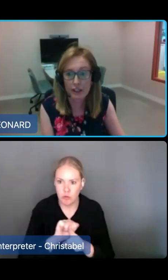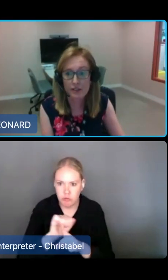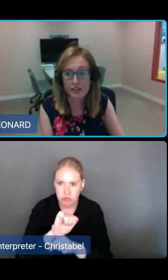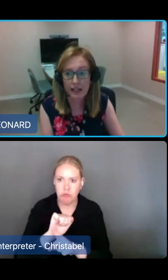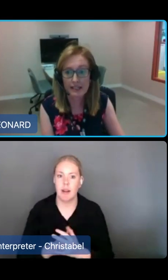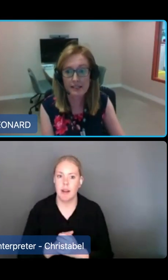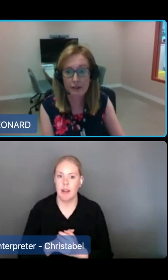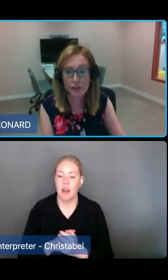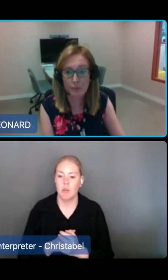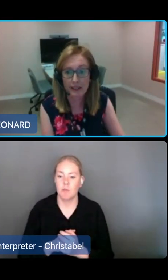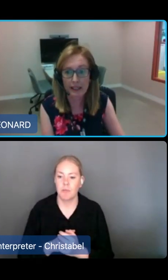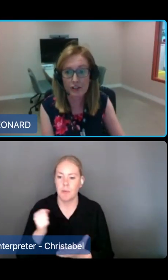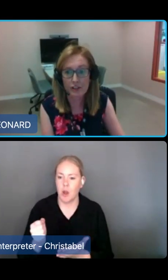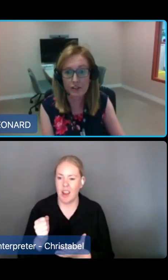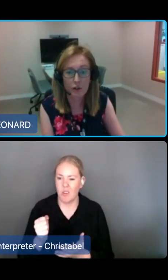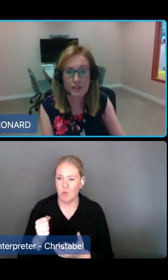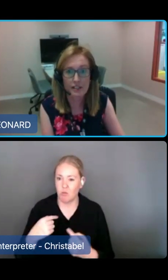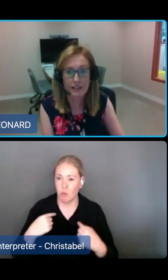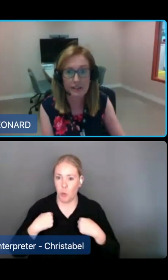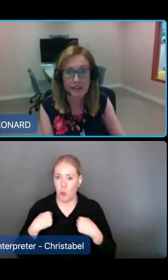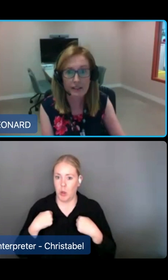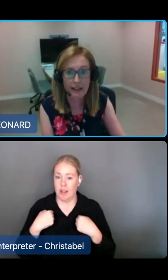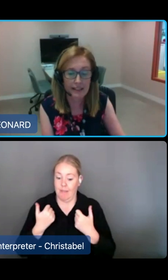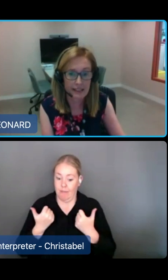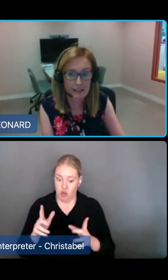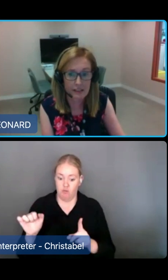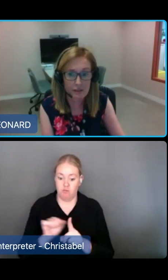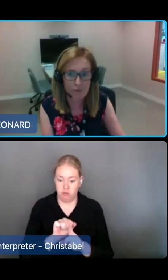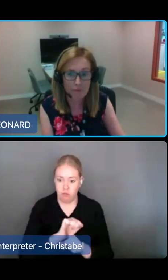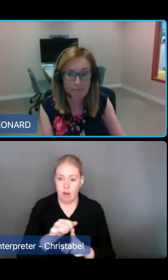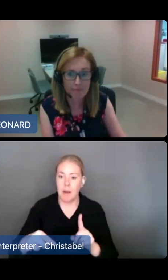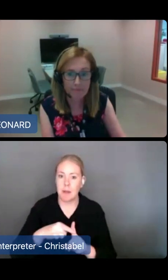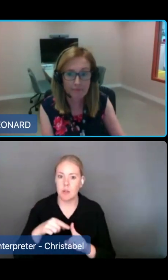and reduce unnecessary duplication of content and intent.